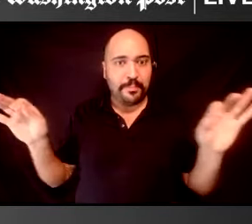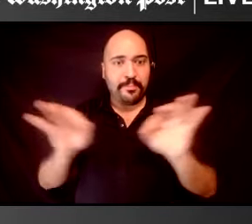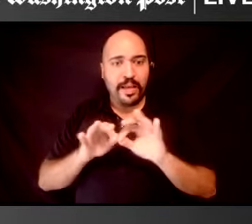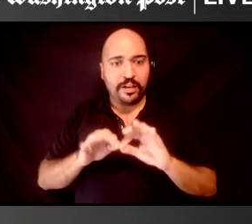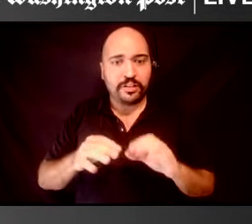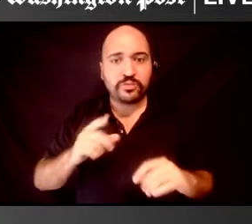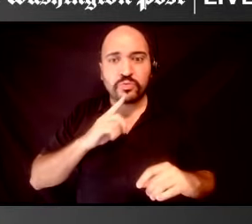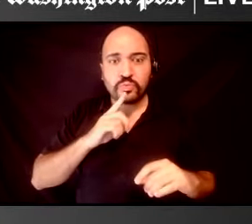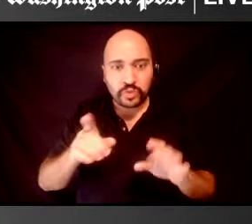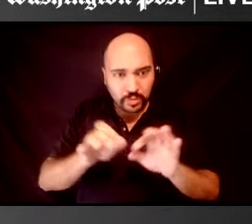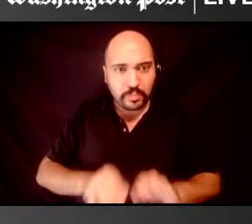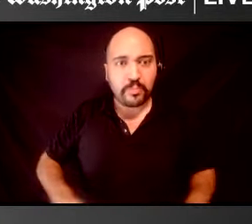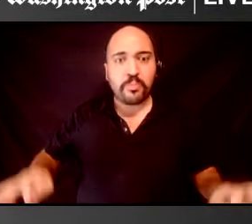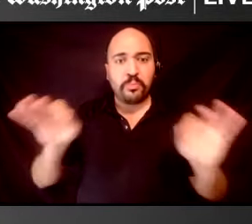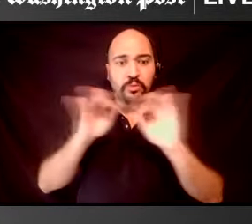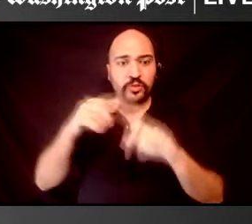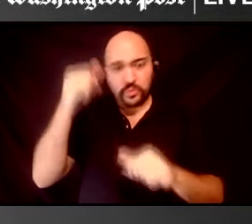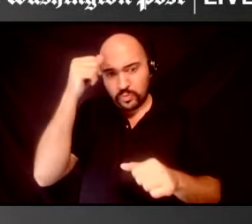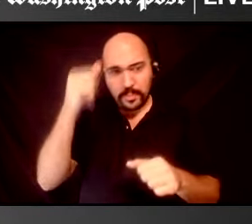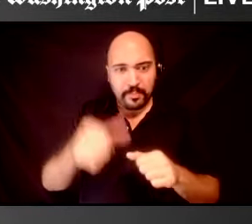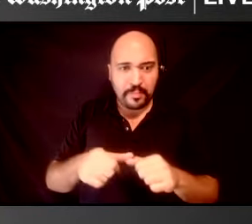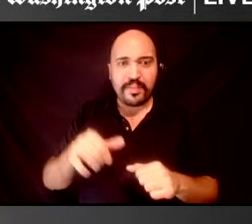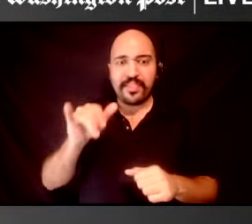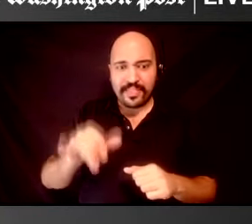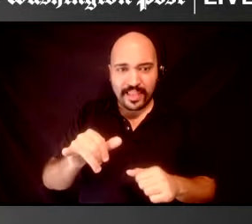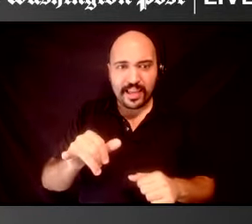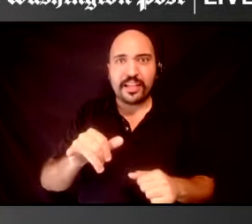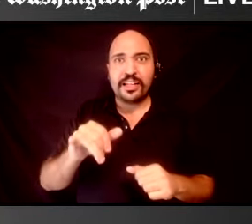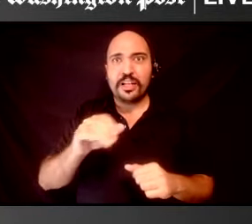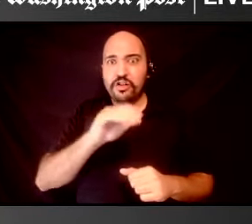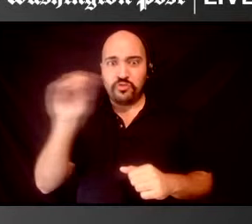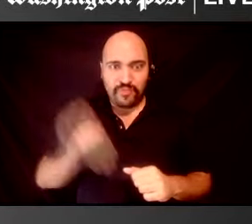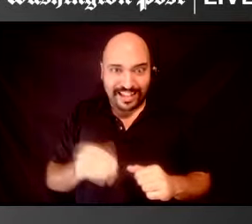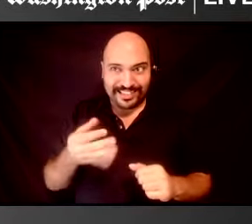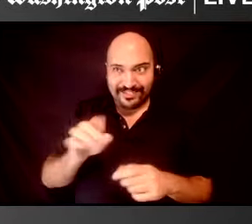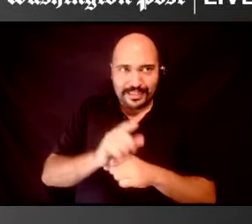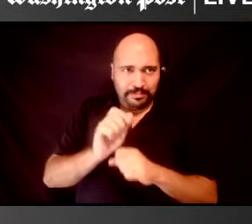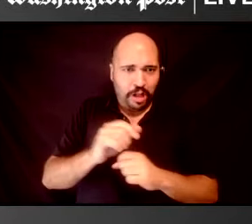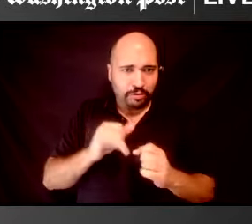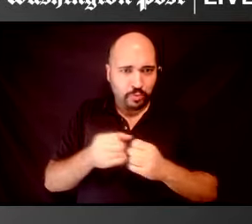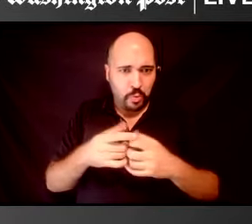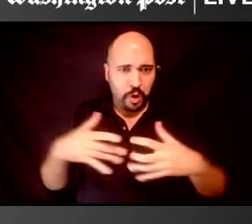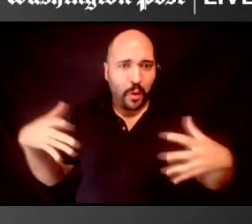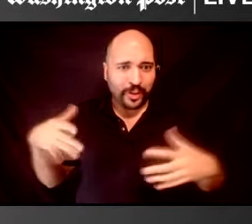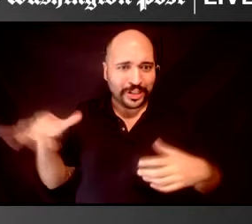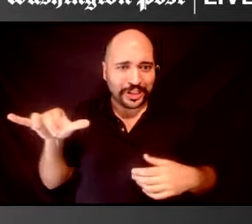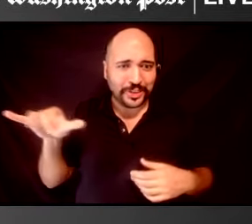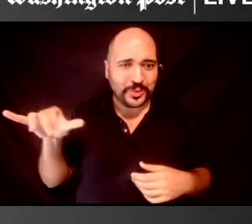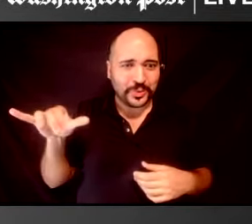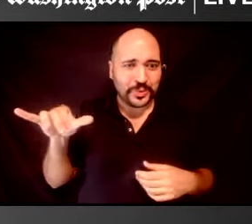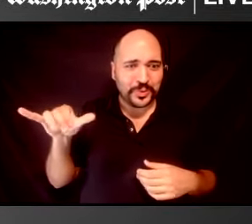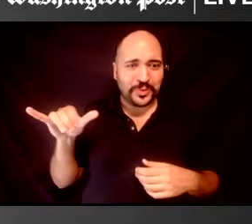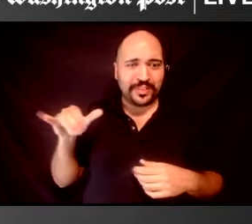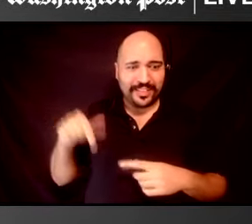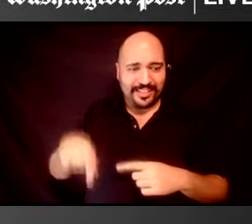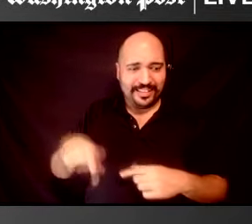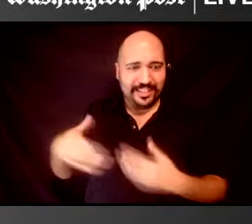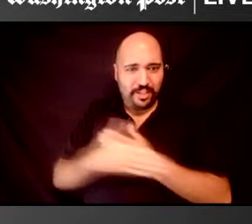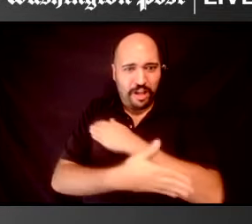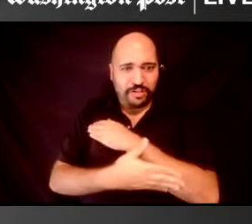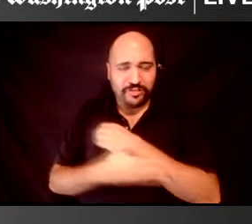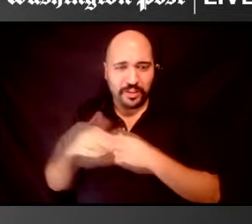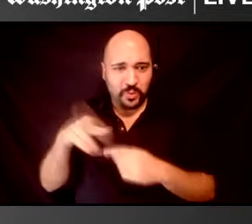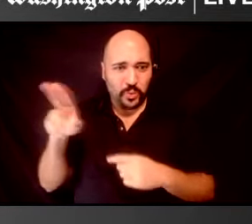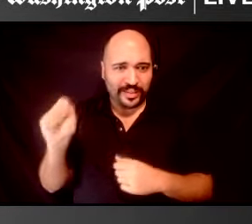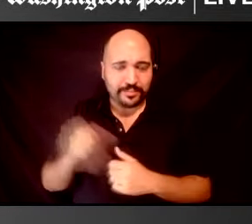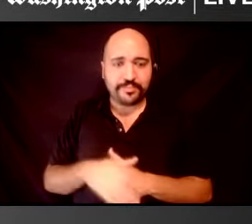really important to remember that the rates of disability are growing as well in this country. Um, so, you